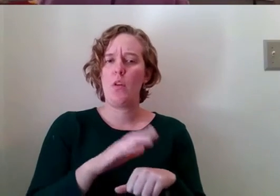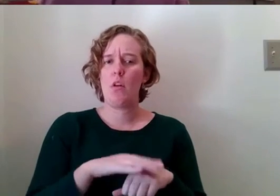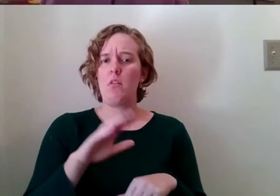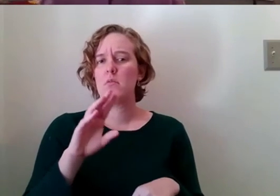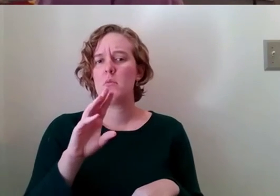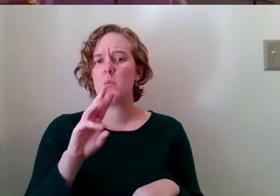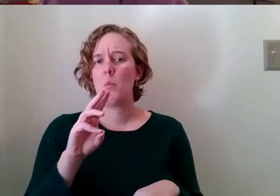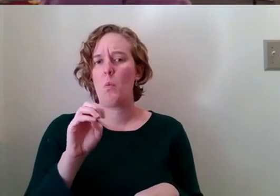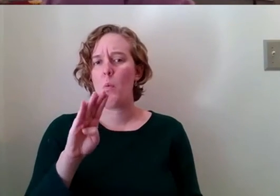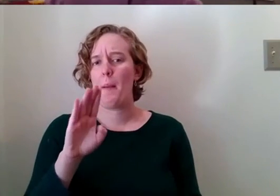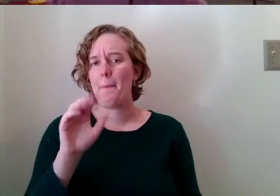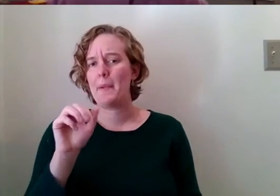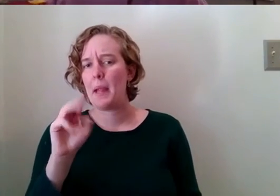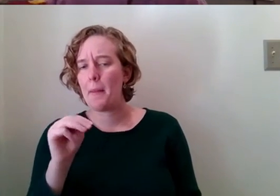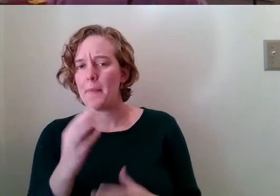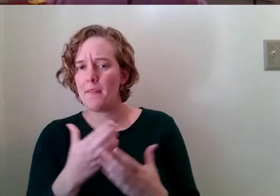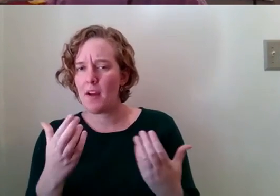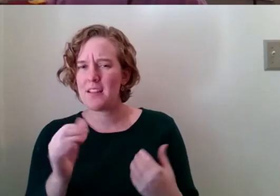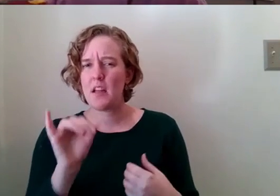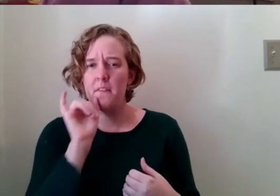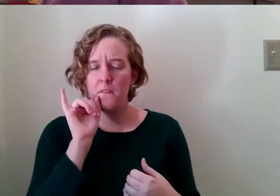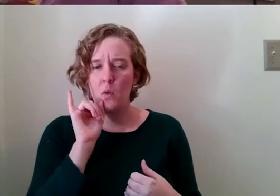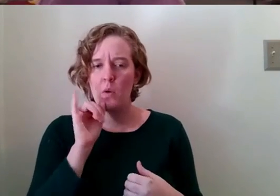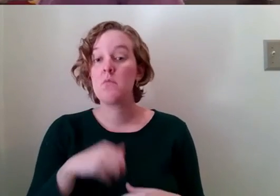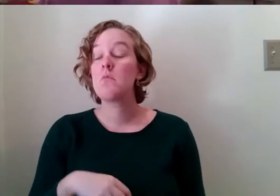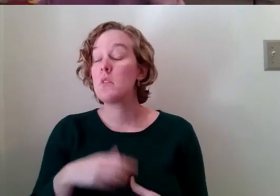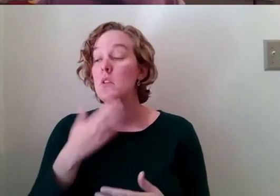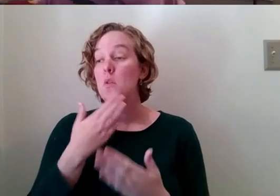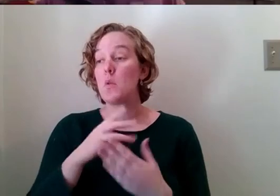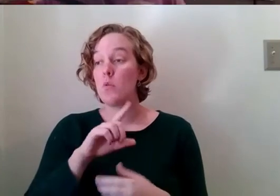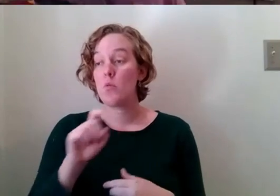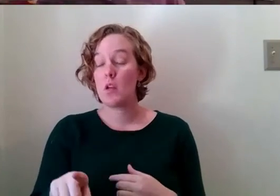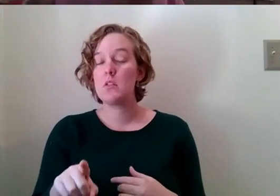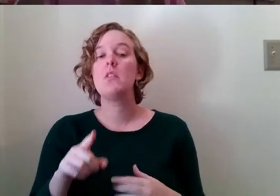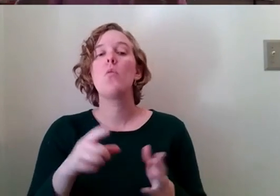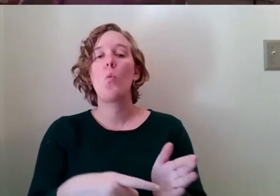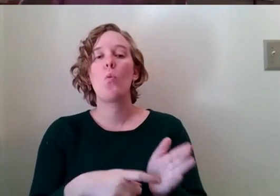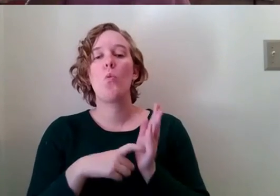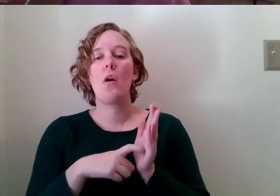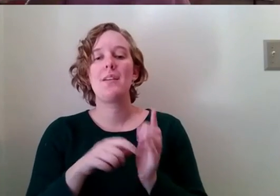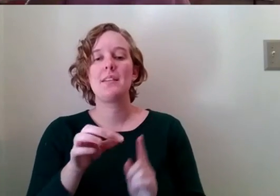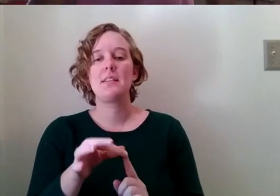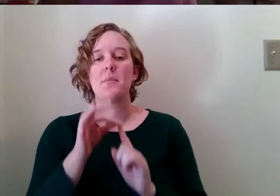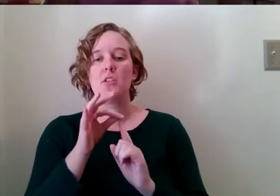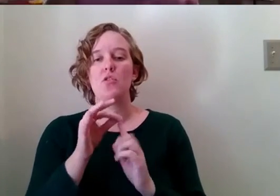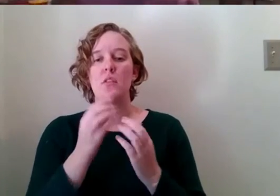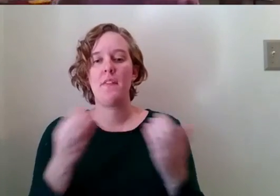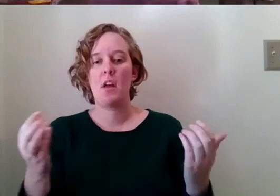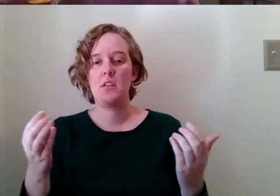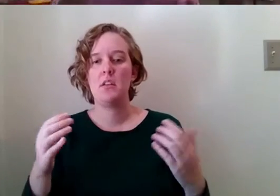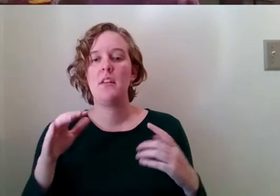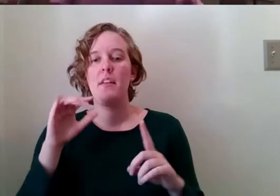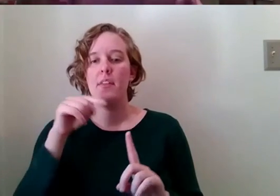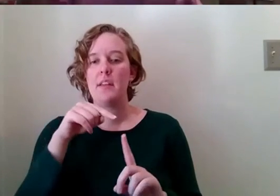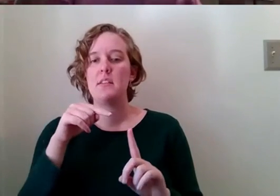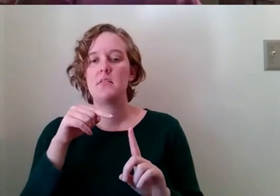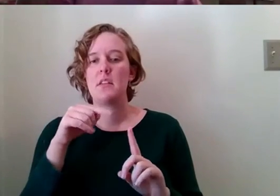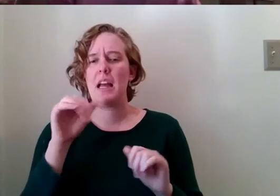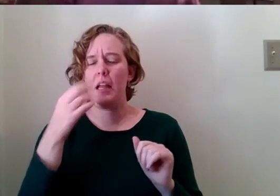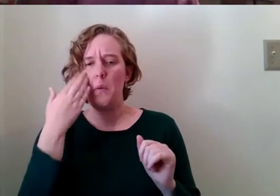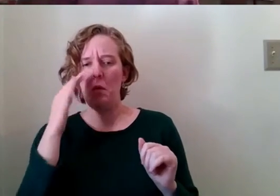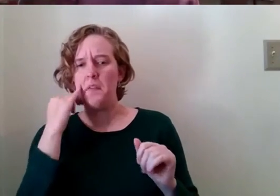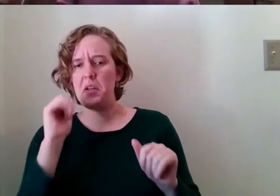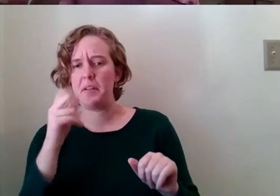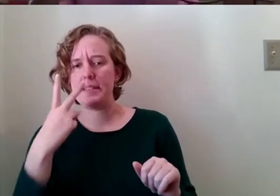that's a good question it does require a special device and in fact this is a device i don't know if you guys can